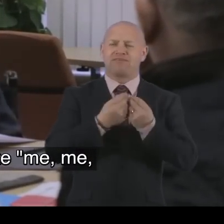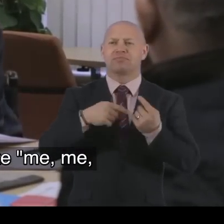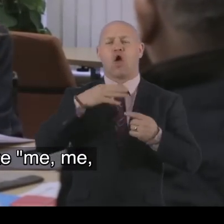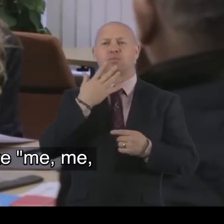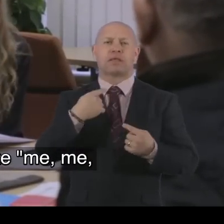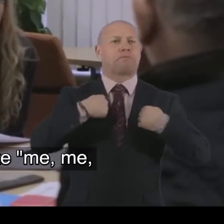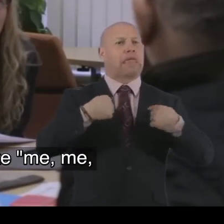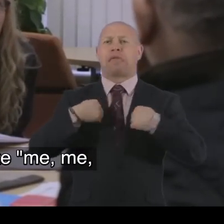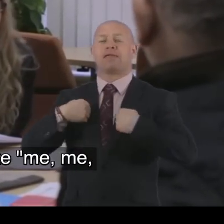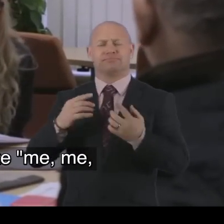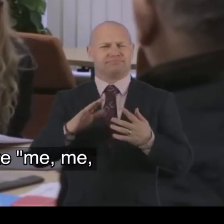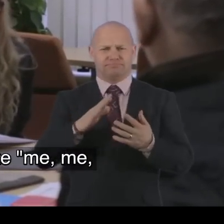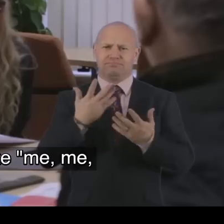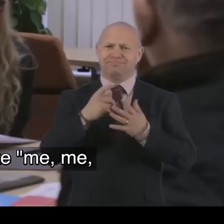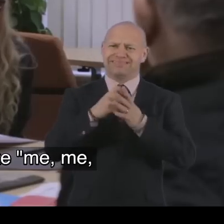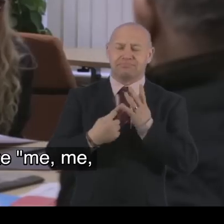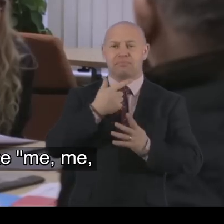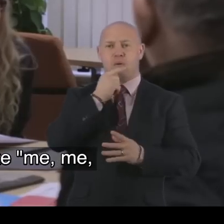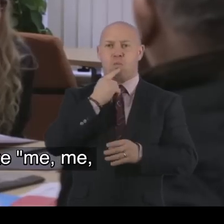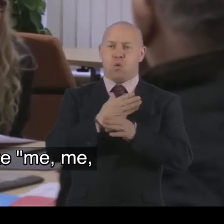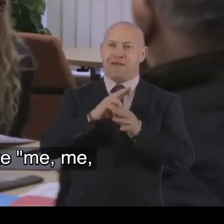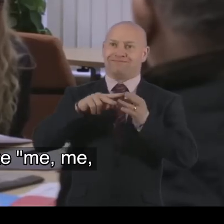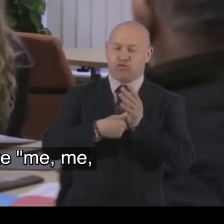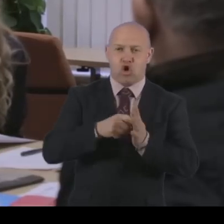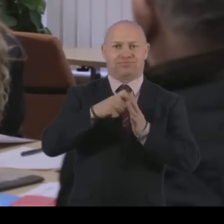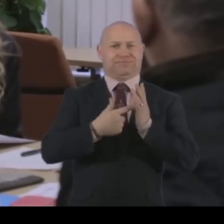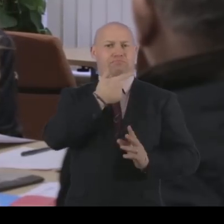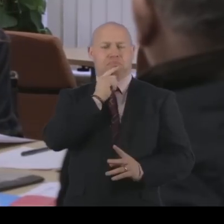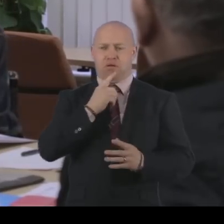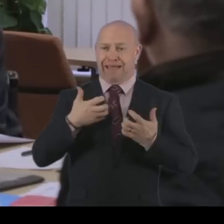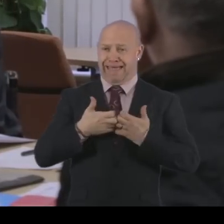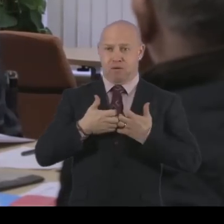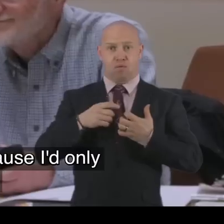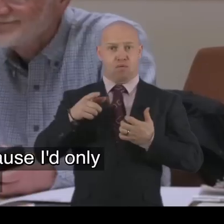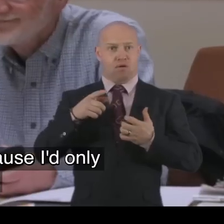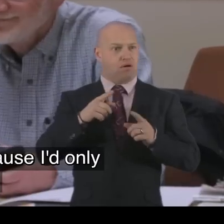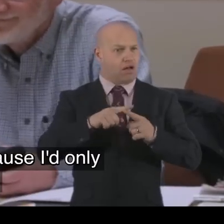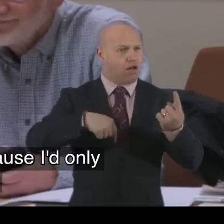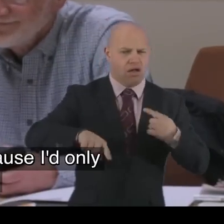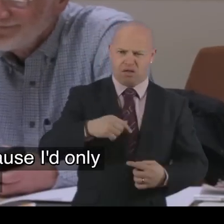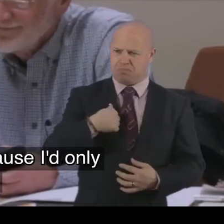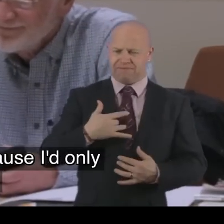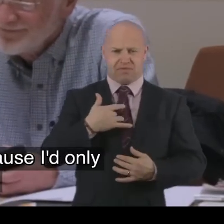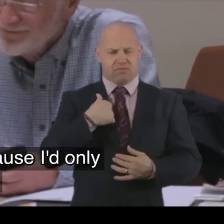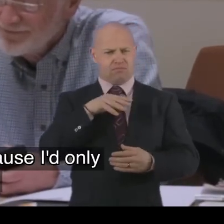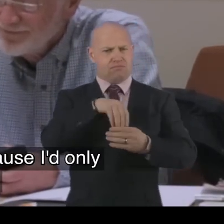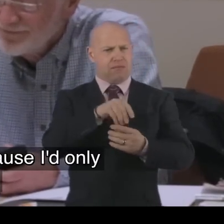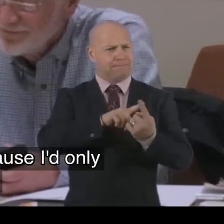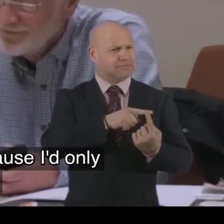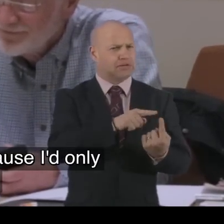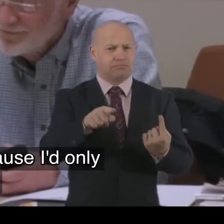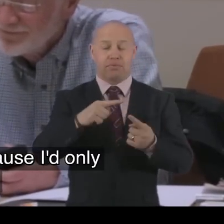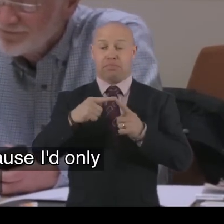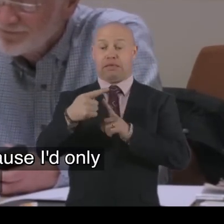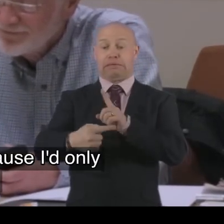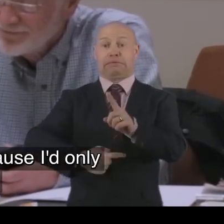me. What can we do? What do you call it? looked like disabled people, working for disabled people, as well as people that was walking. I was at the meeting again, the